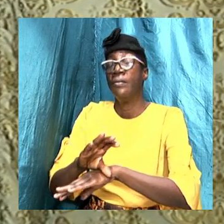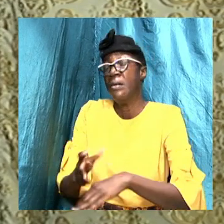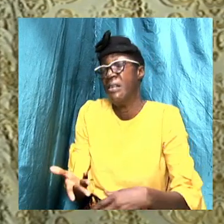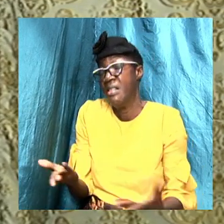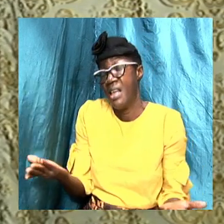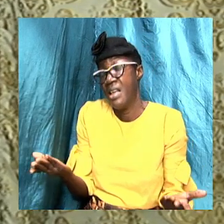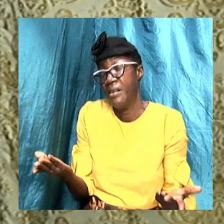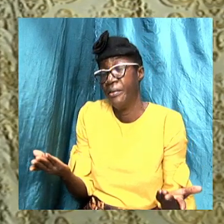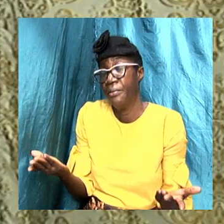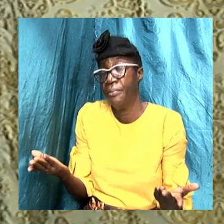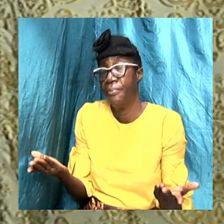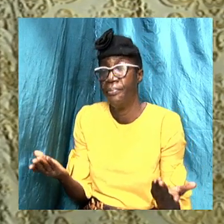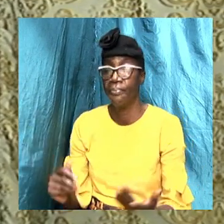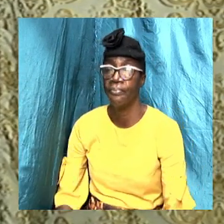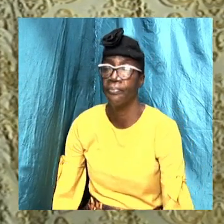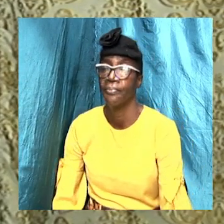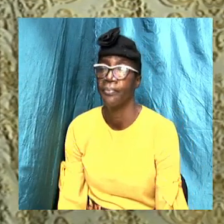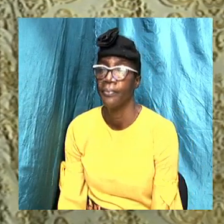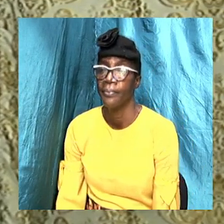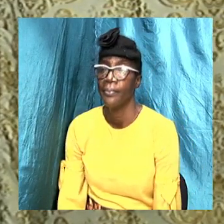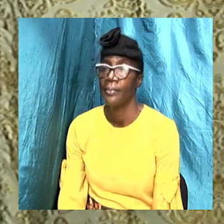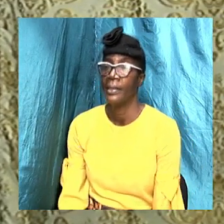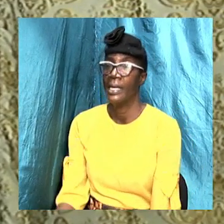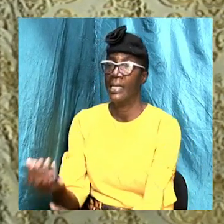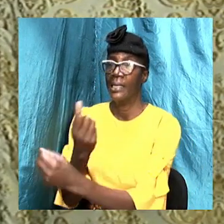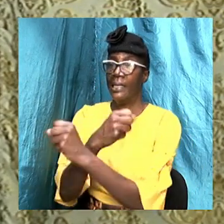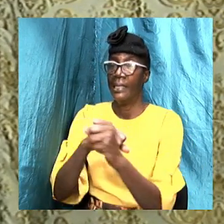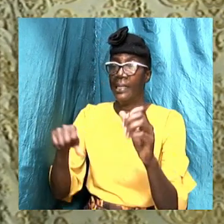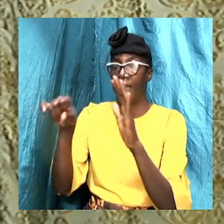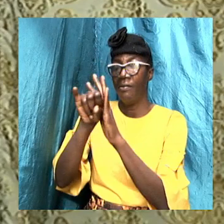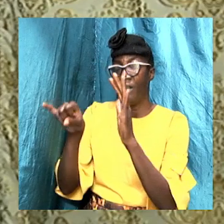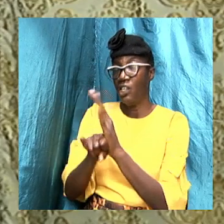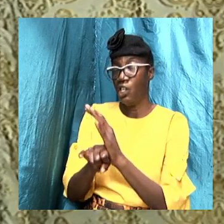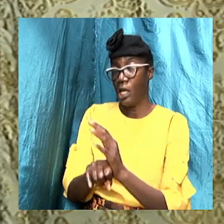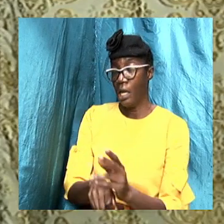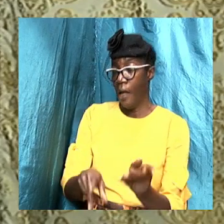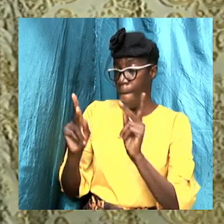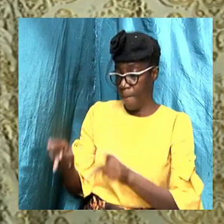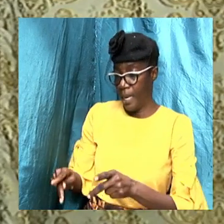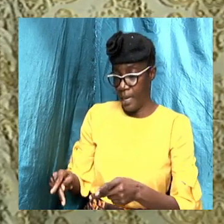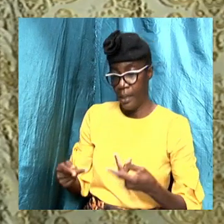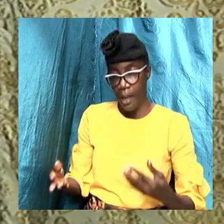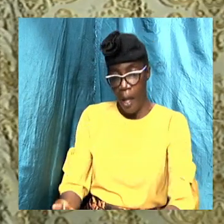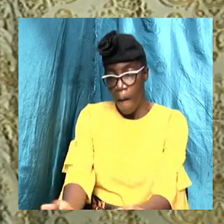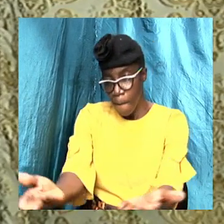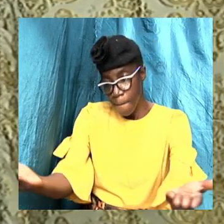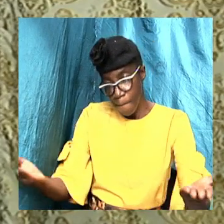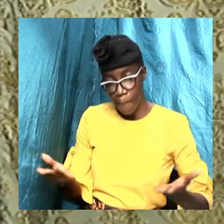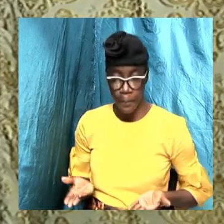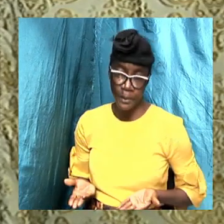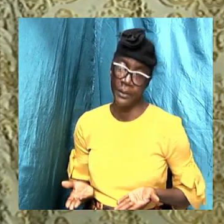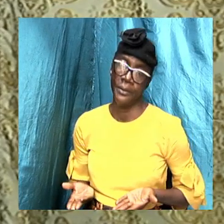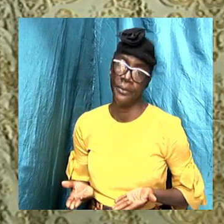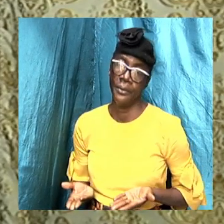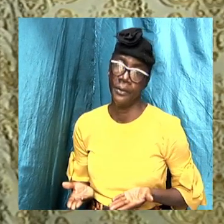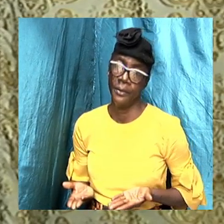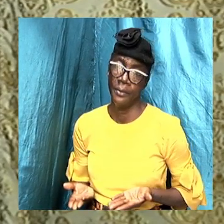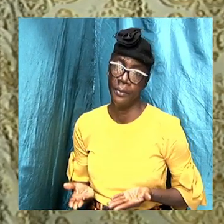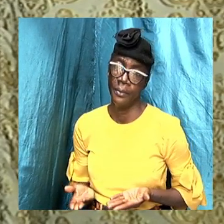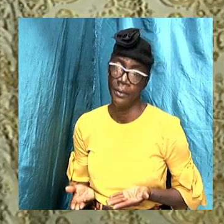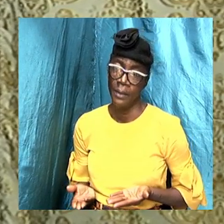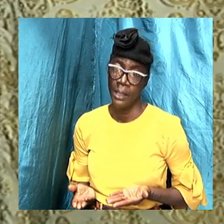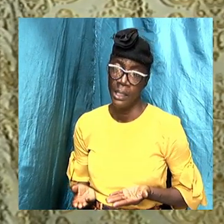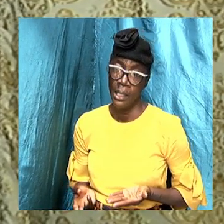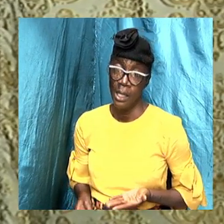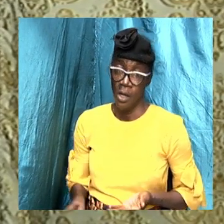and the salvation plan was laid out. But, back at the passage, water and